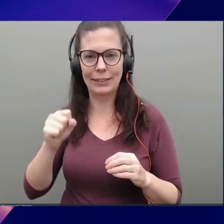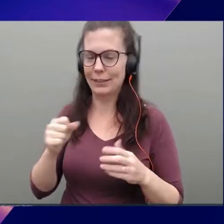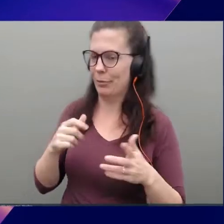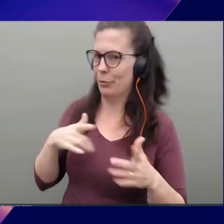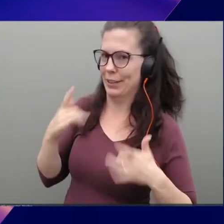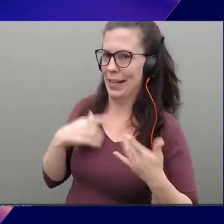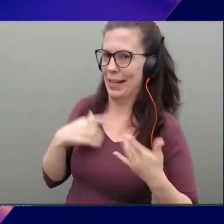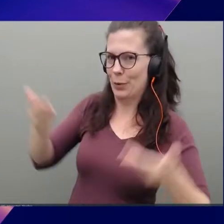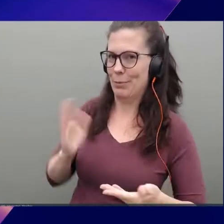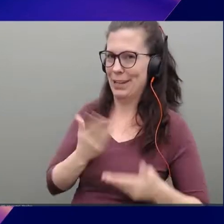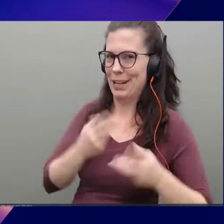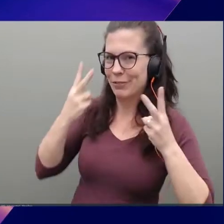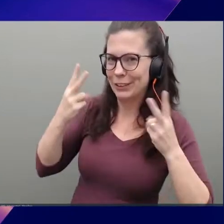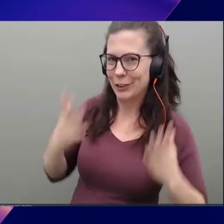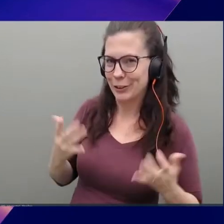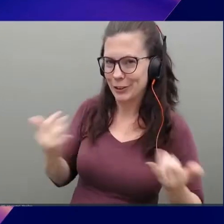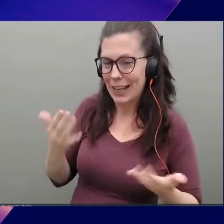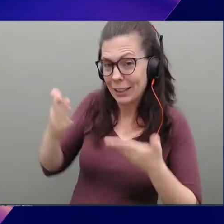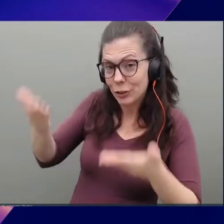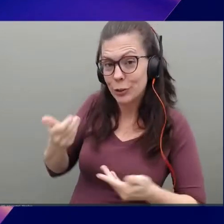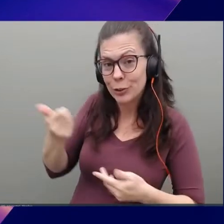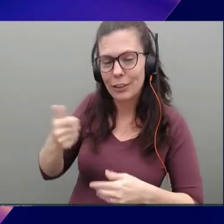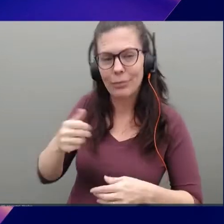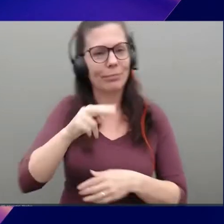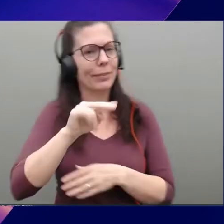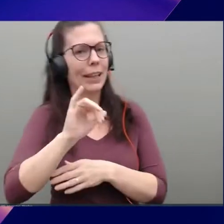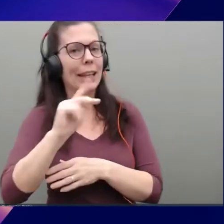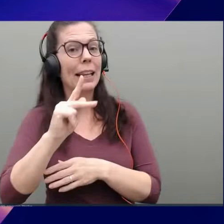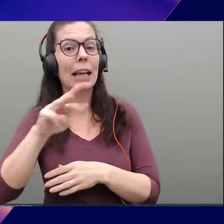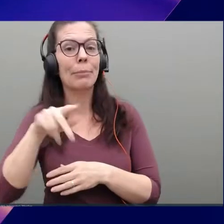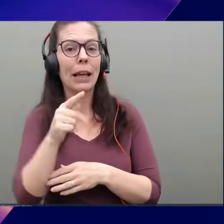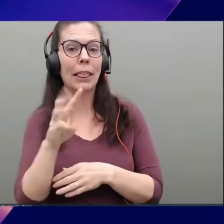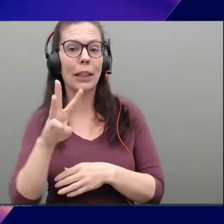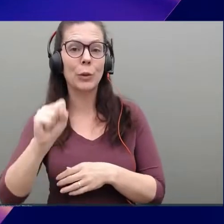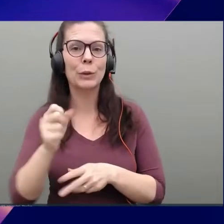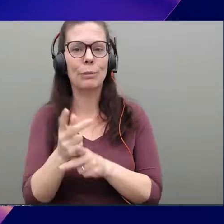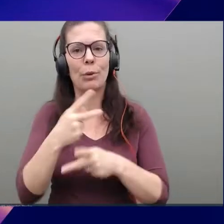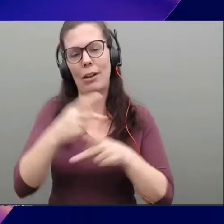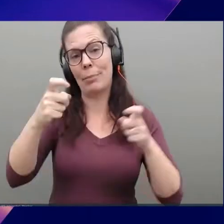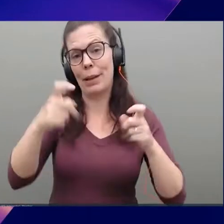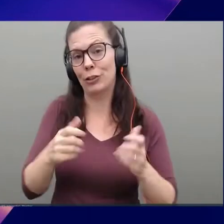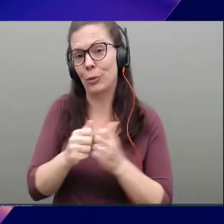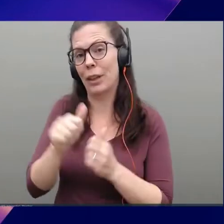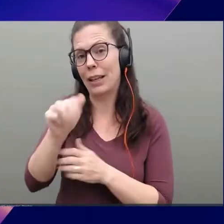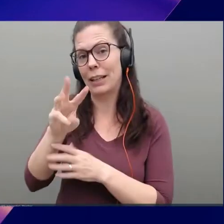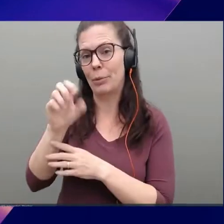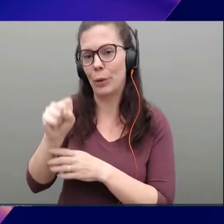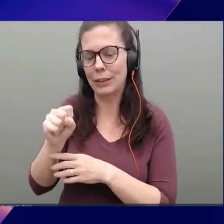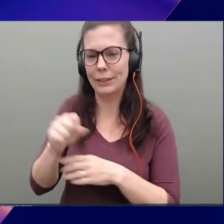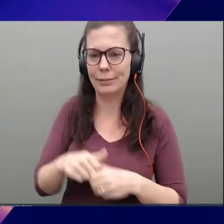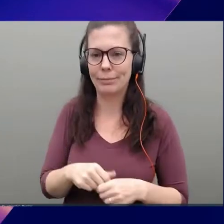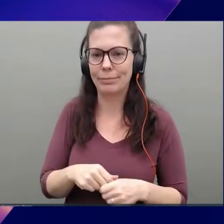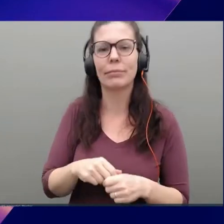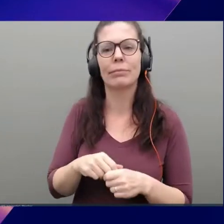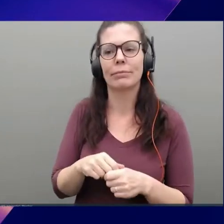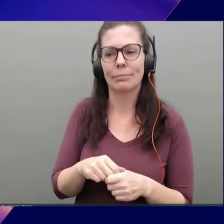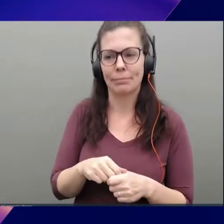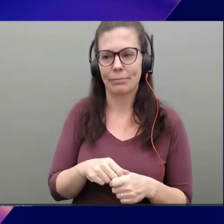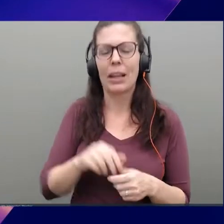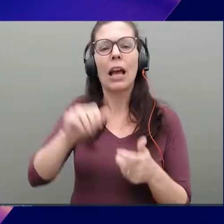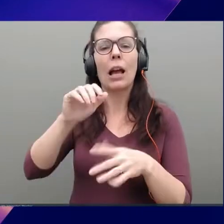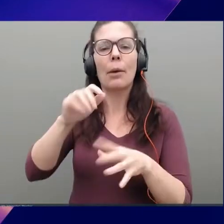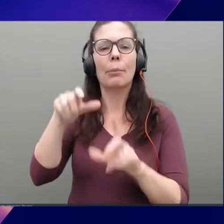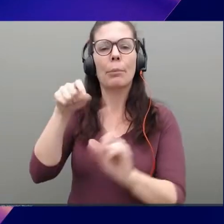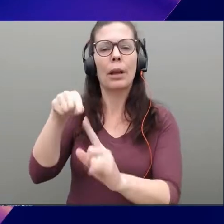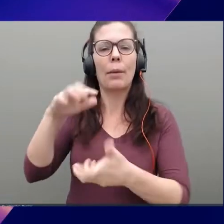you introduce yourself. Hi, Nick Matthews. I'm a product manager with AWS, and I'm a product manager for CloudWin. Okay, so I just